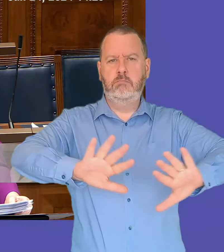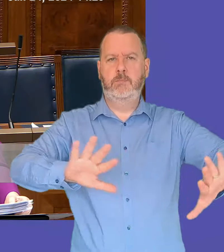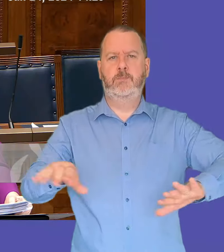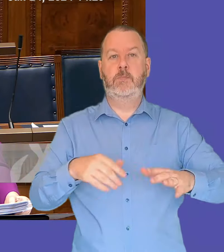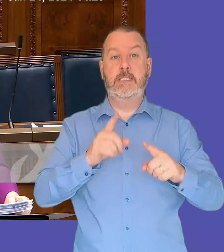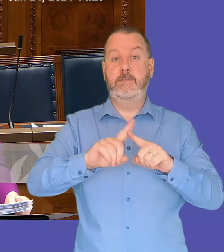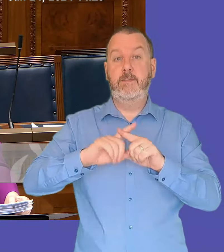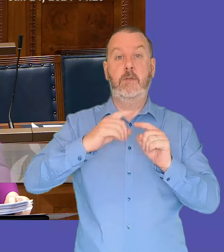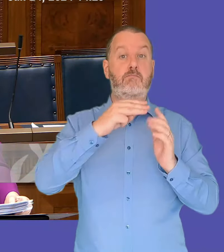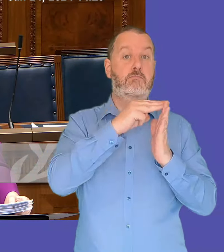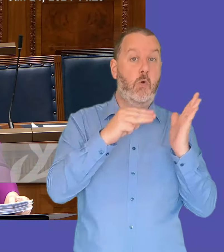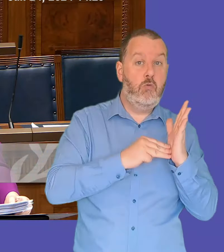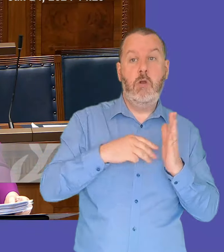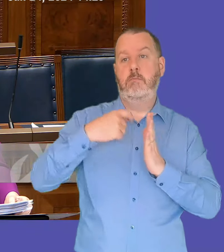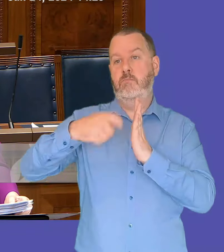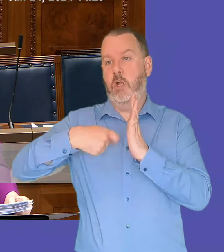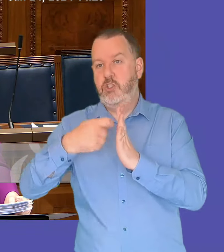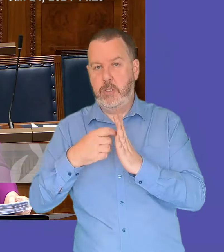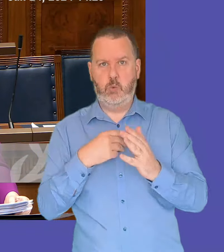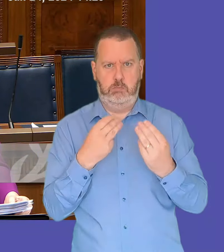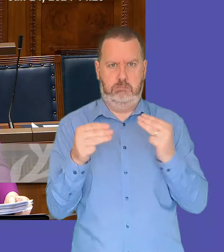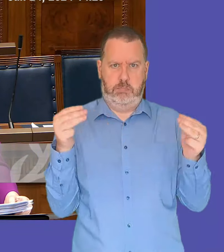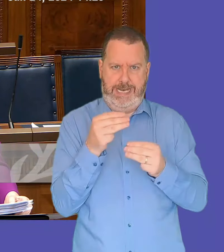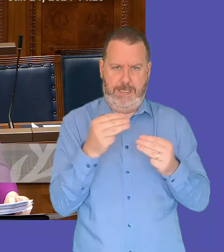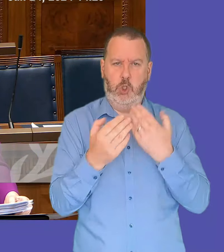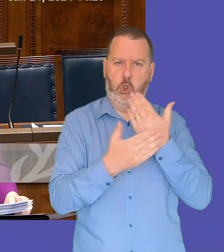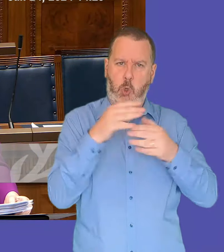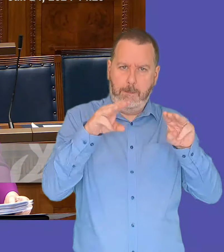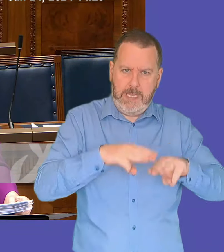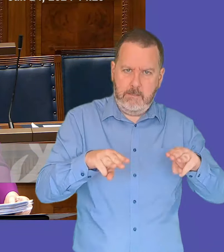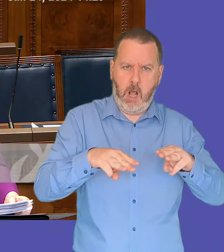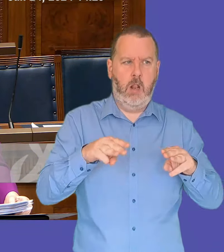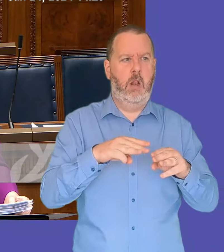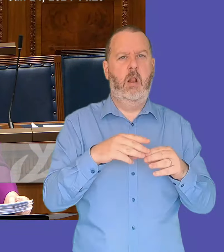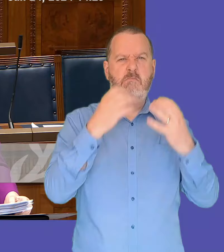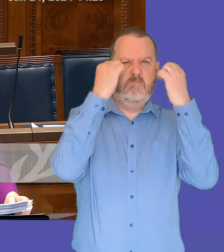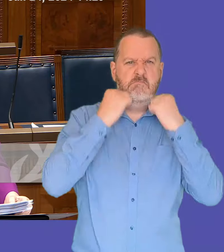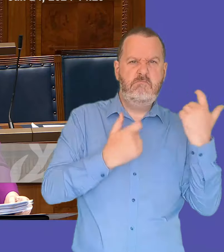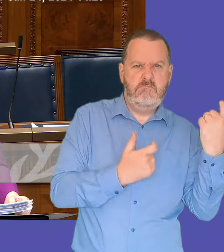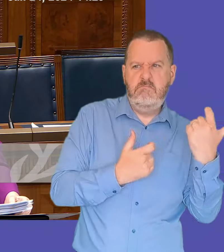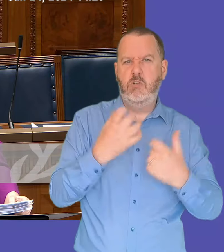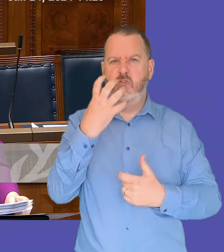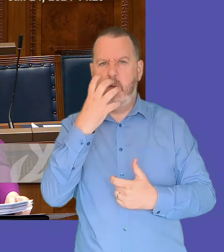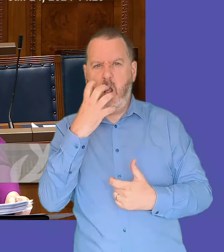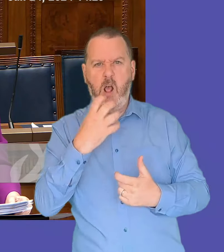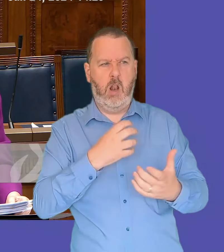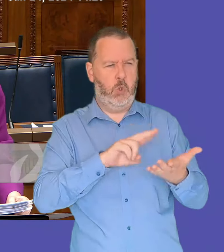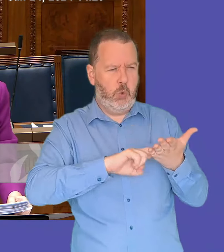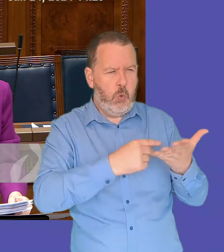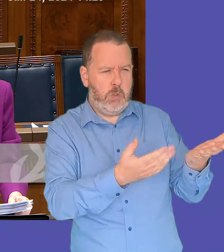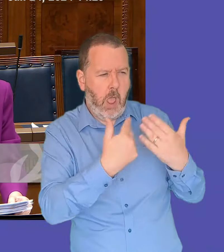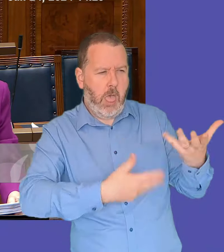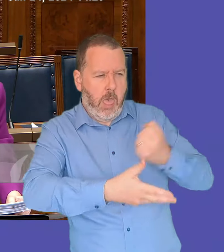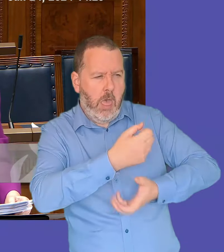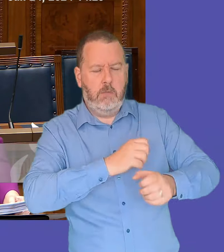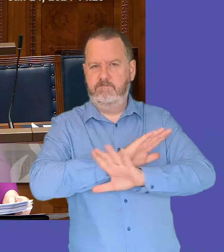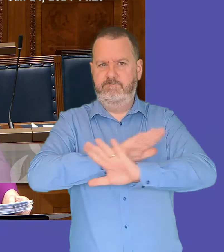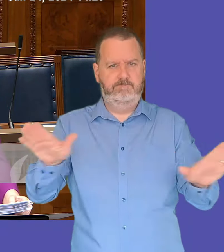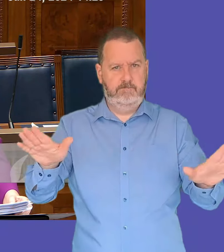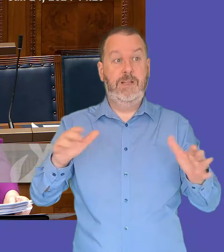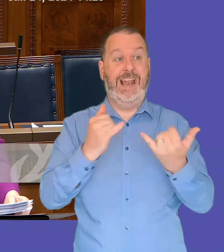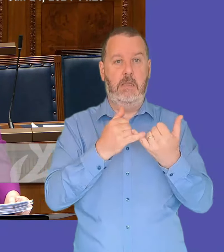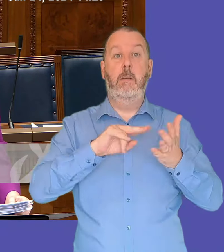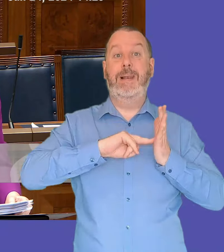initiatives working to protect children and young people from exploitation by paramilitary and criminal gangs this includes projects such as the planned